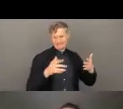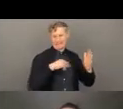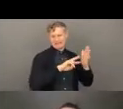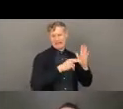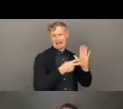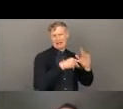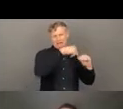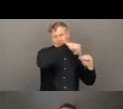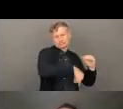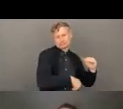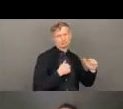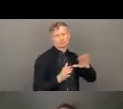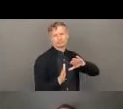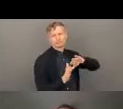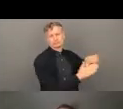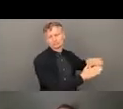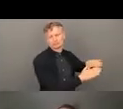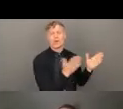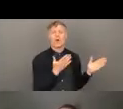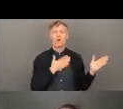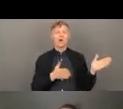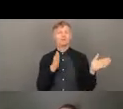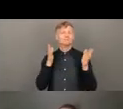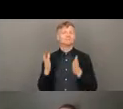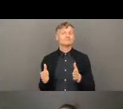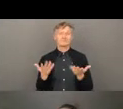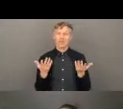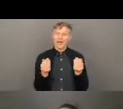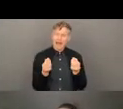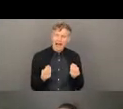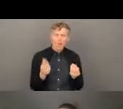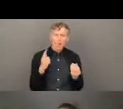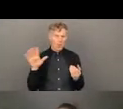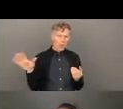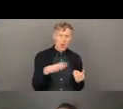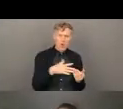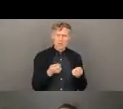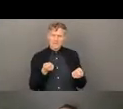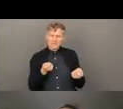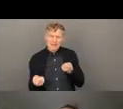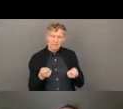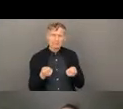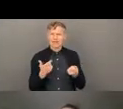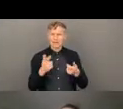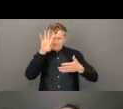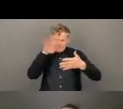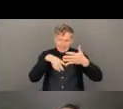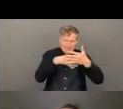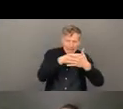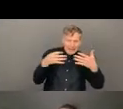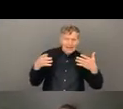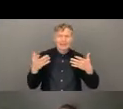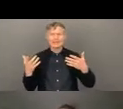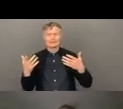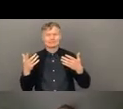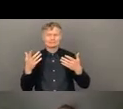how all actors involved in planning, managing and or implementing programs of support. Should